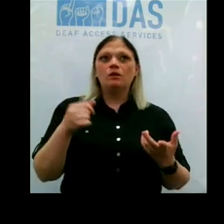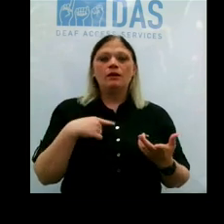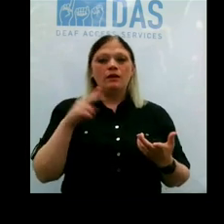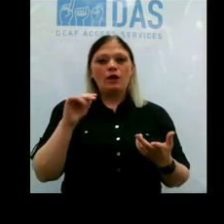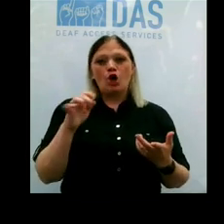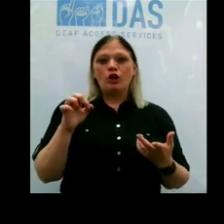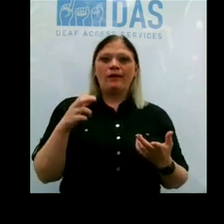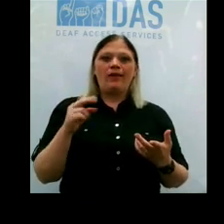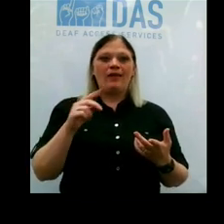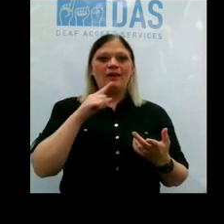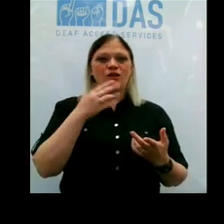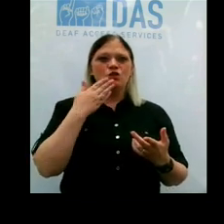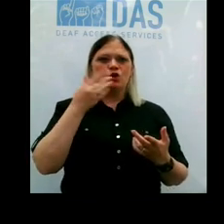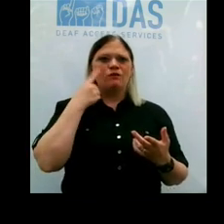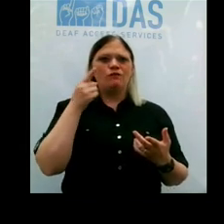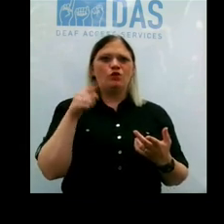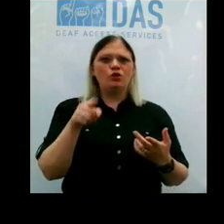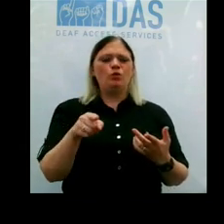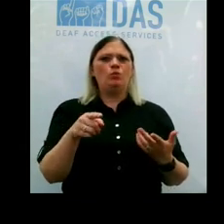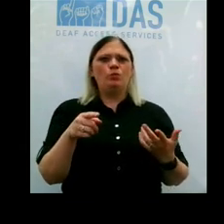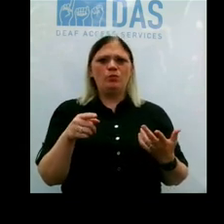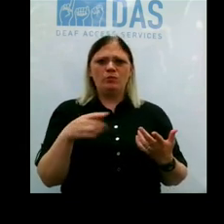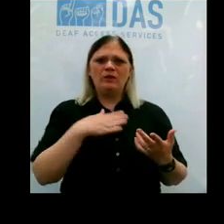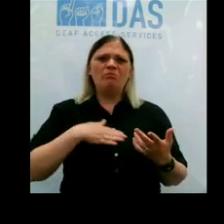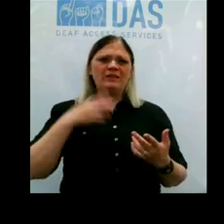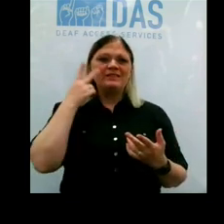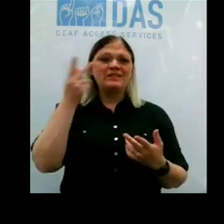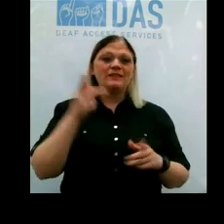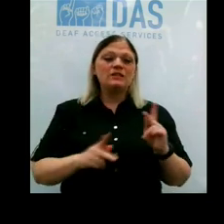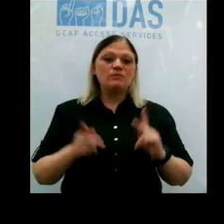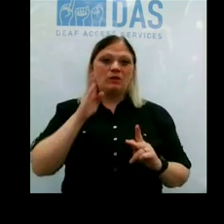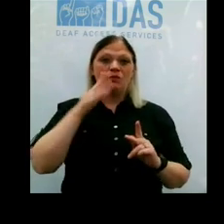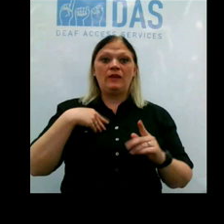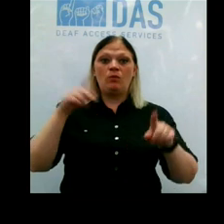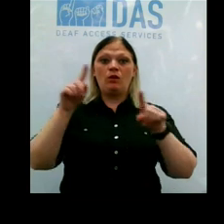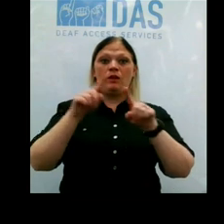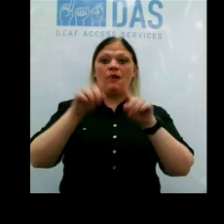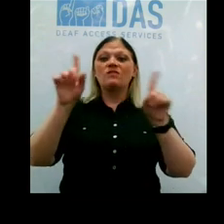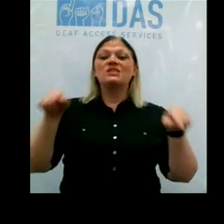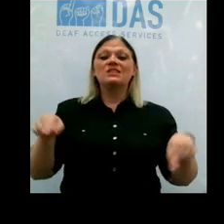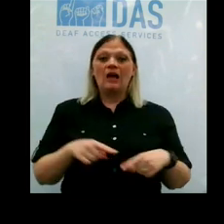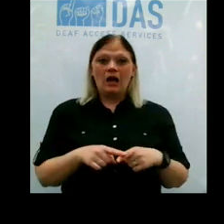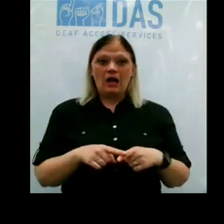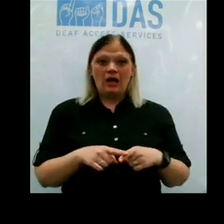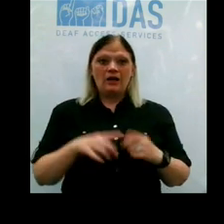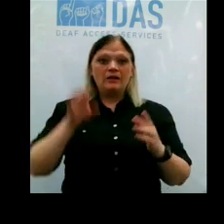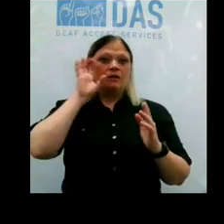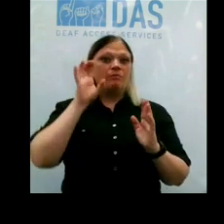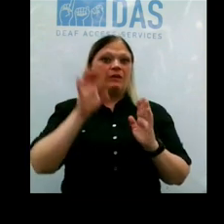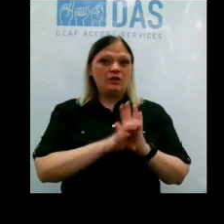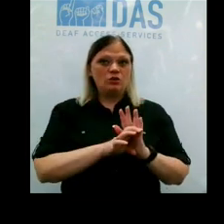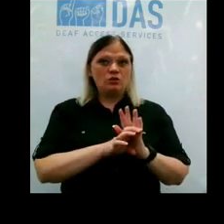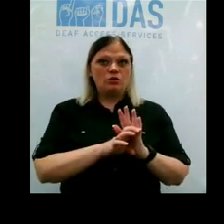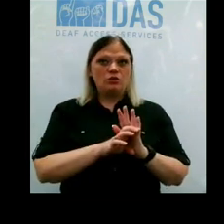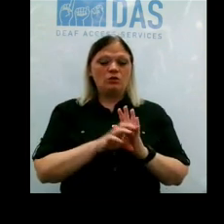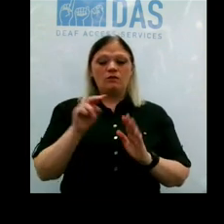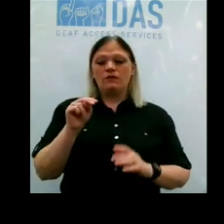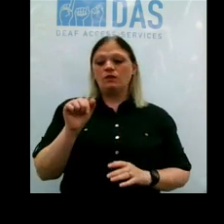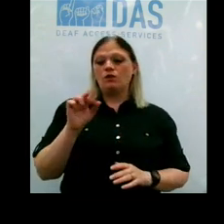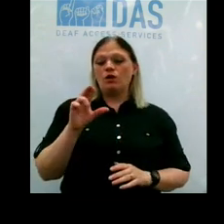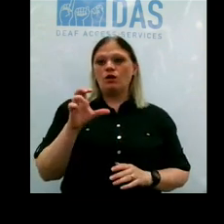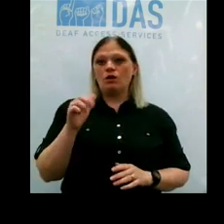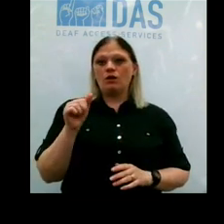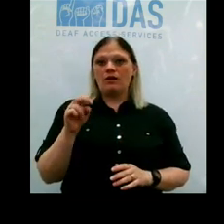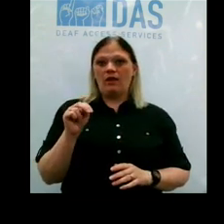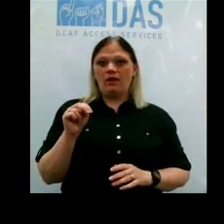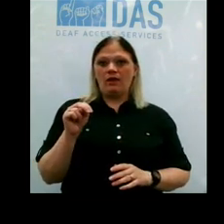information, you know, please see our people. They're going to be having a sign of a picture of the Narcan, which is